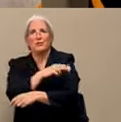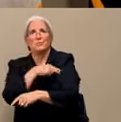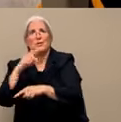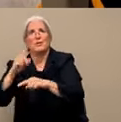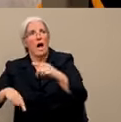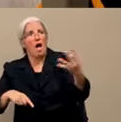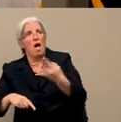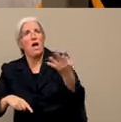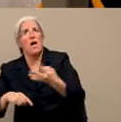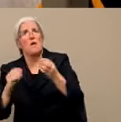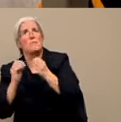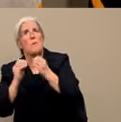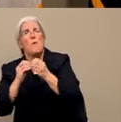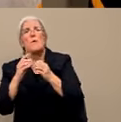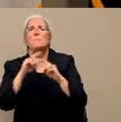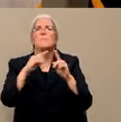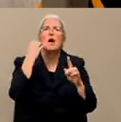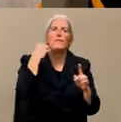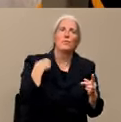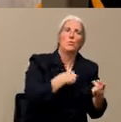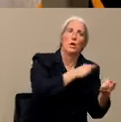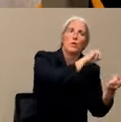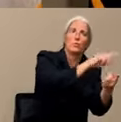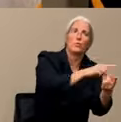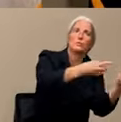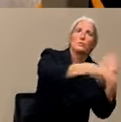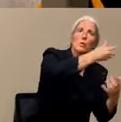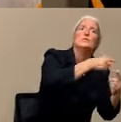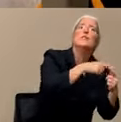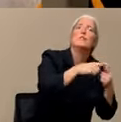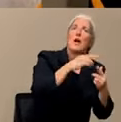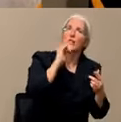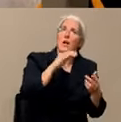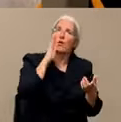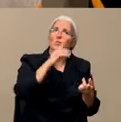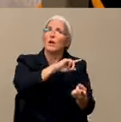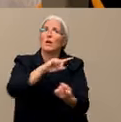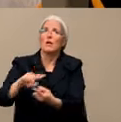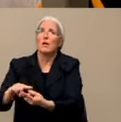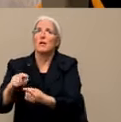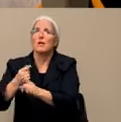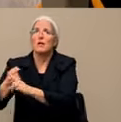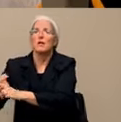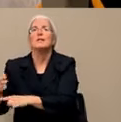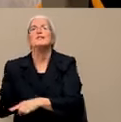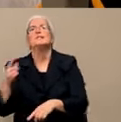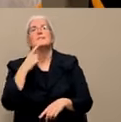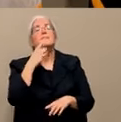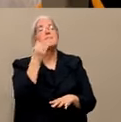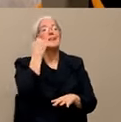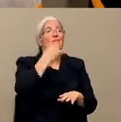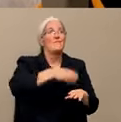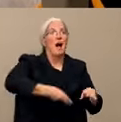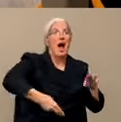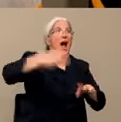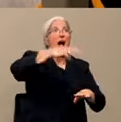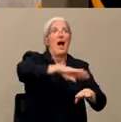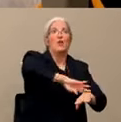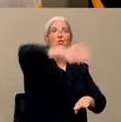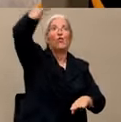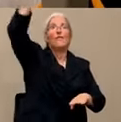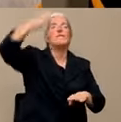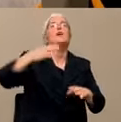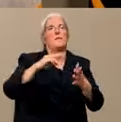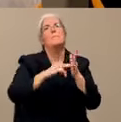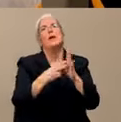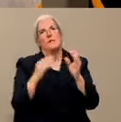Right. We know that more people will die in a bigger spike than it will if we can just flatten it out and we'll be able to care for people better.